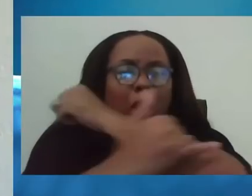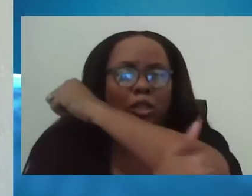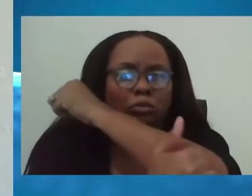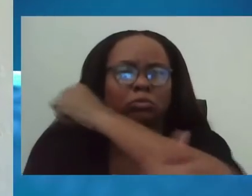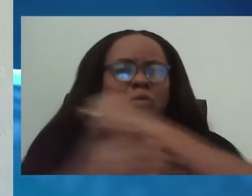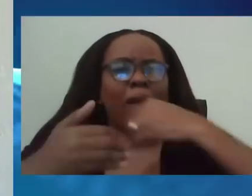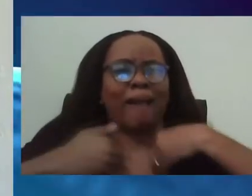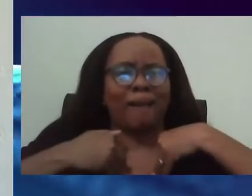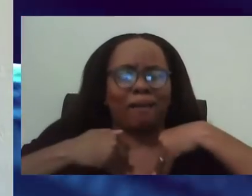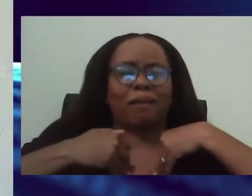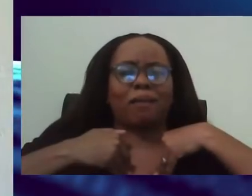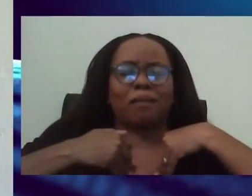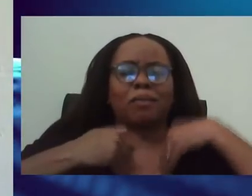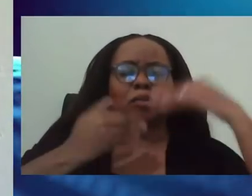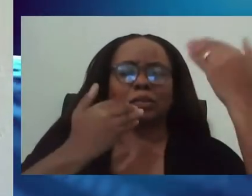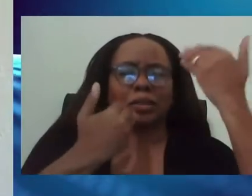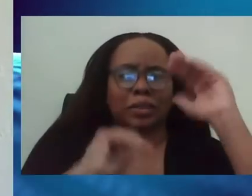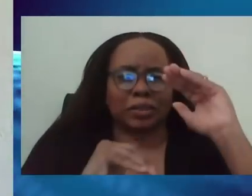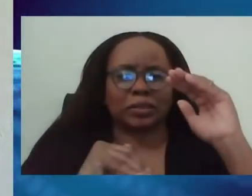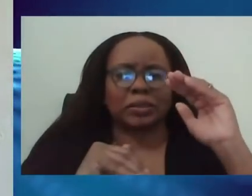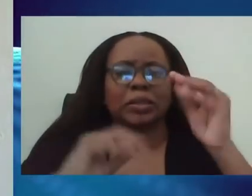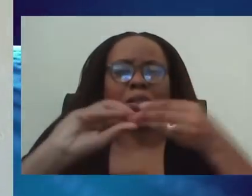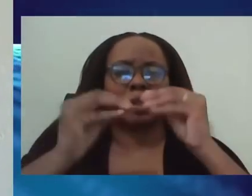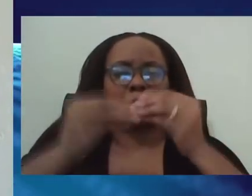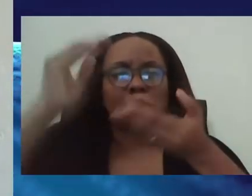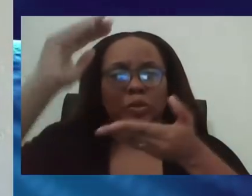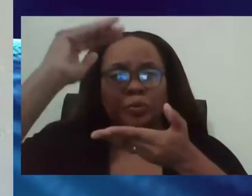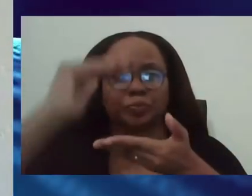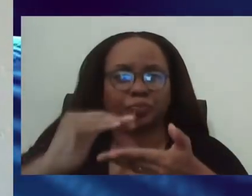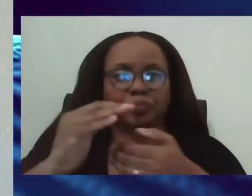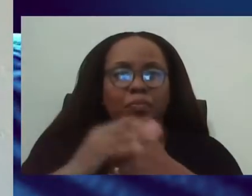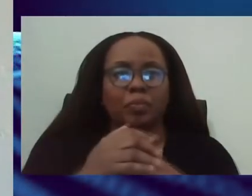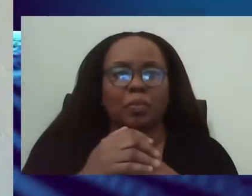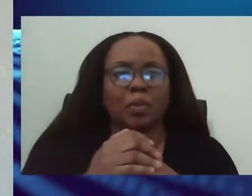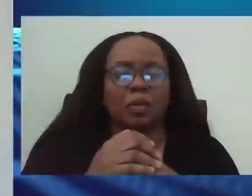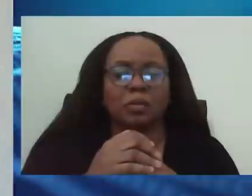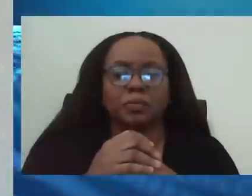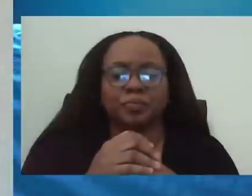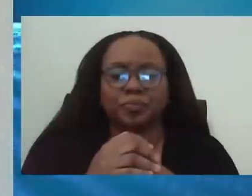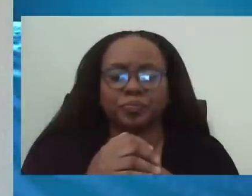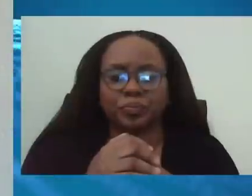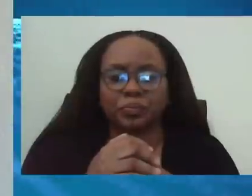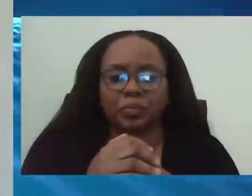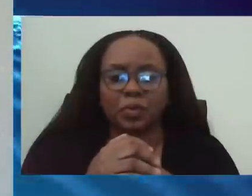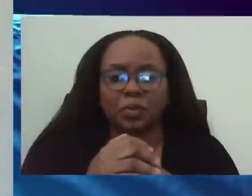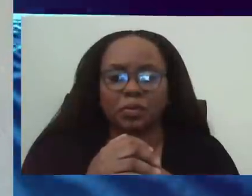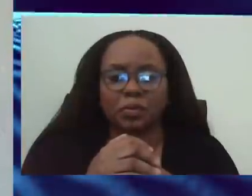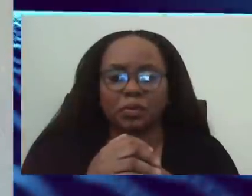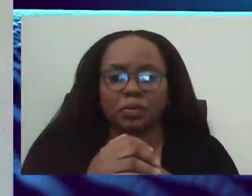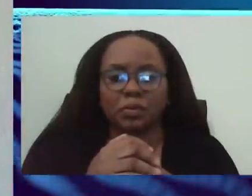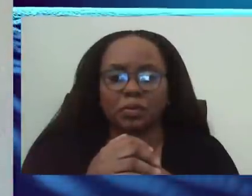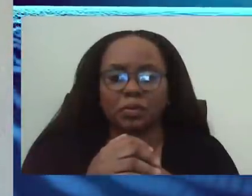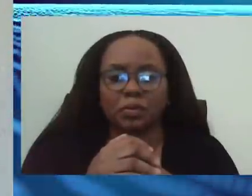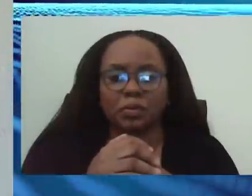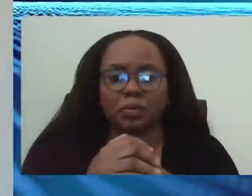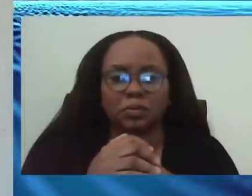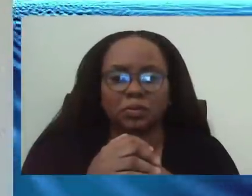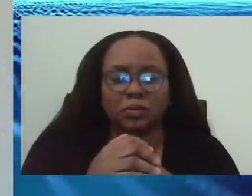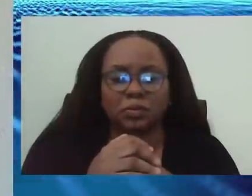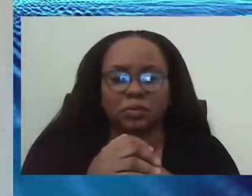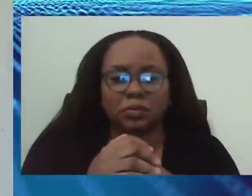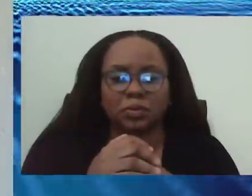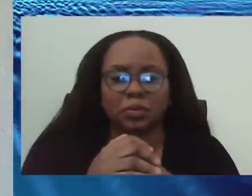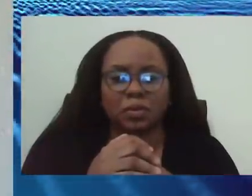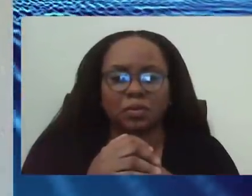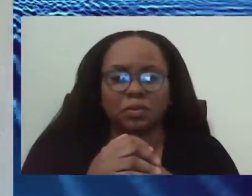the graph narrow for them. Right now, like I said, we're going to 60 day projections and we are currently projecting that